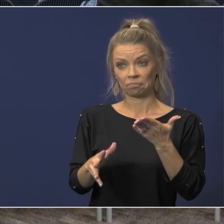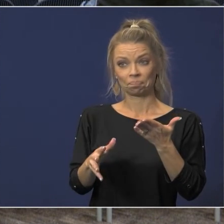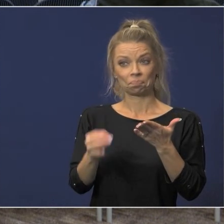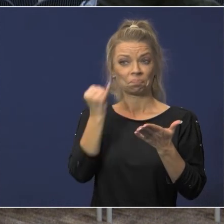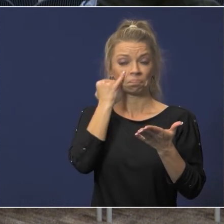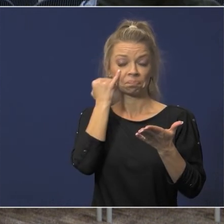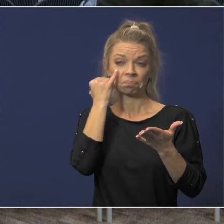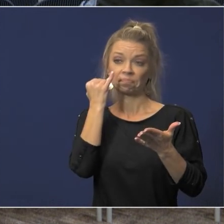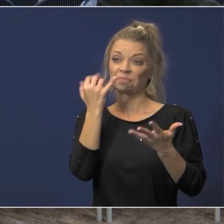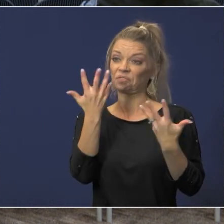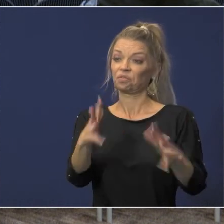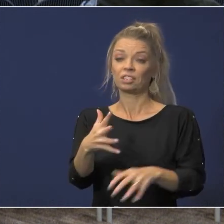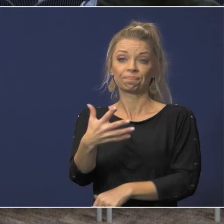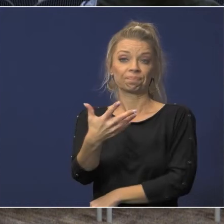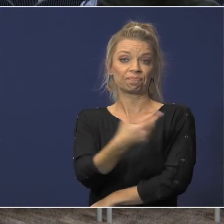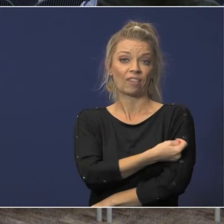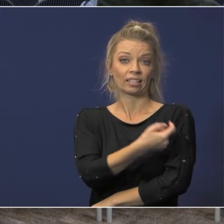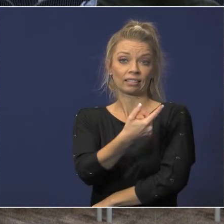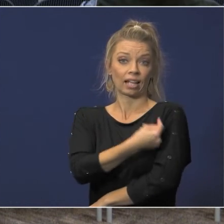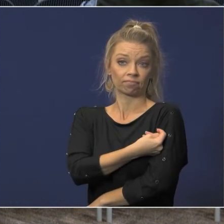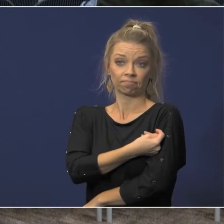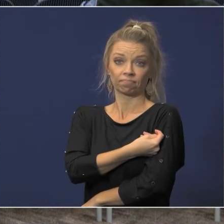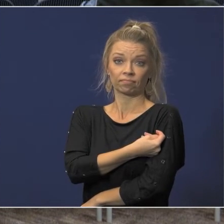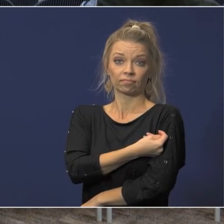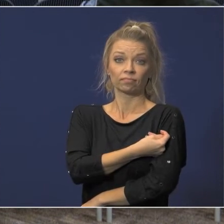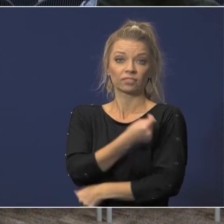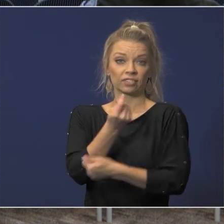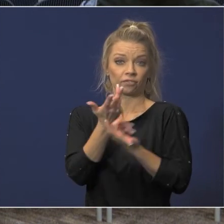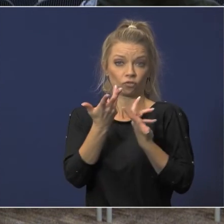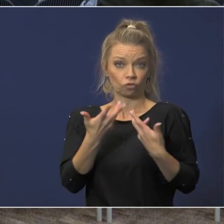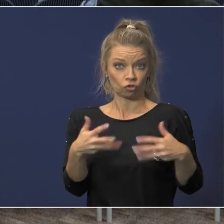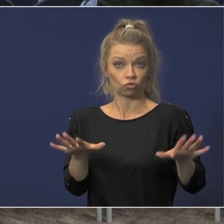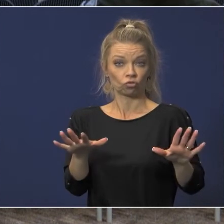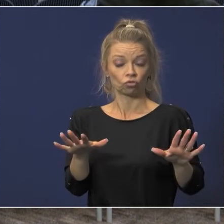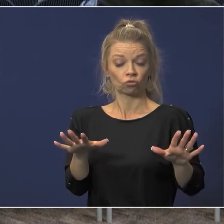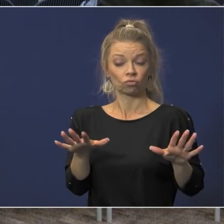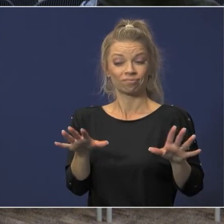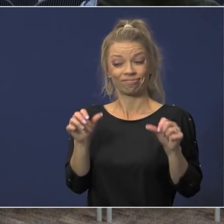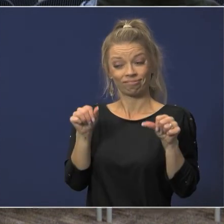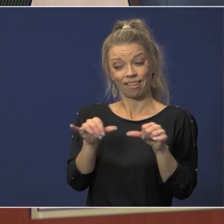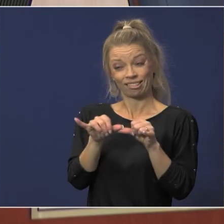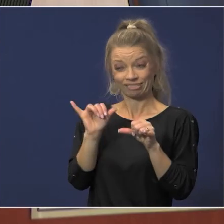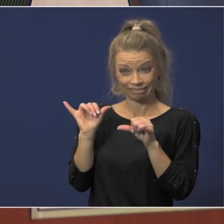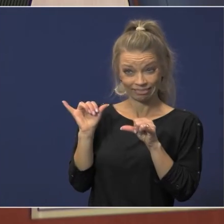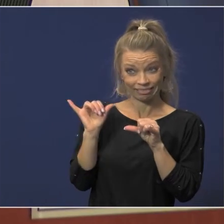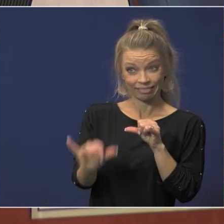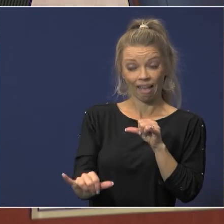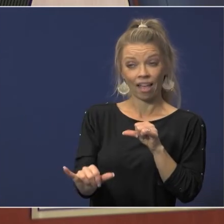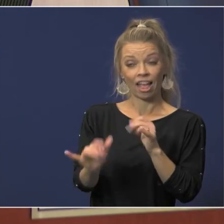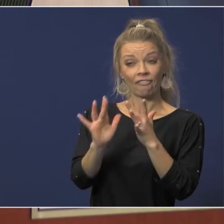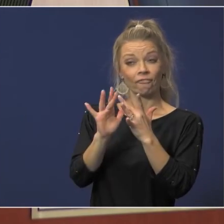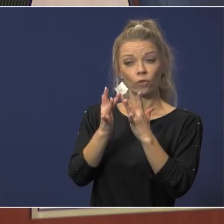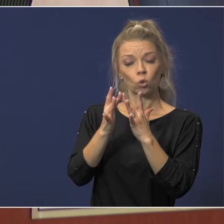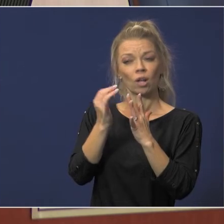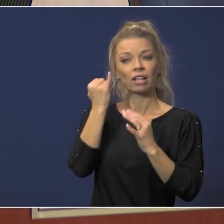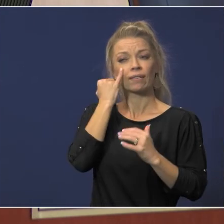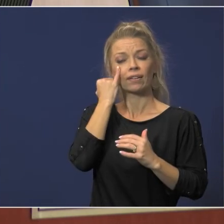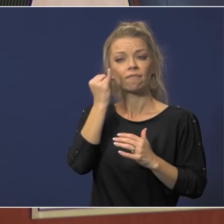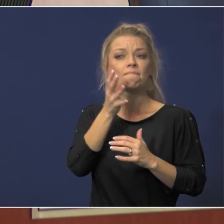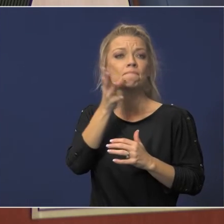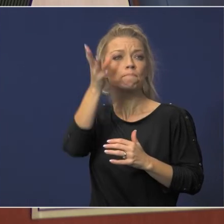uh are they uh allowed to stay in if they're if the parent still